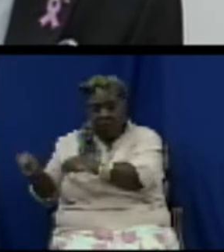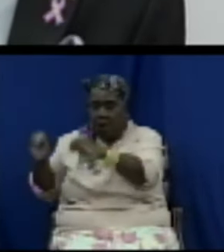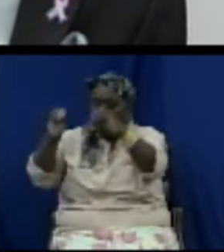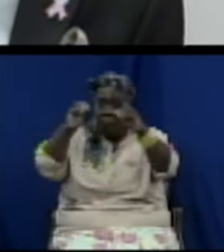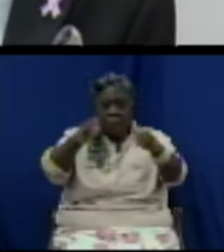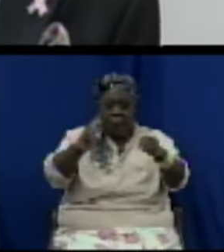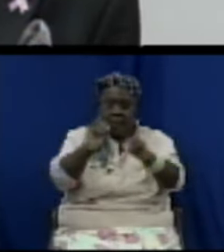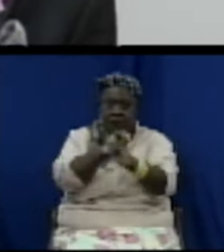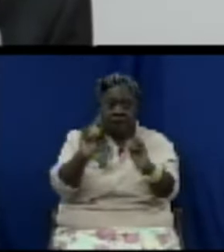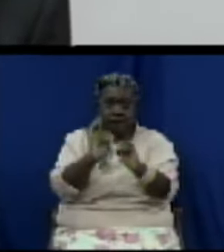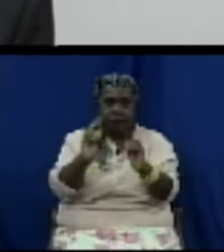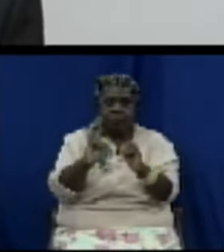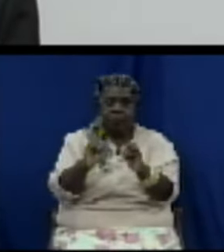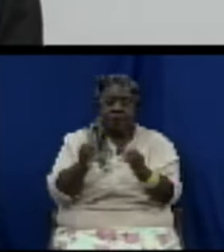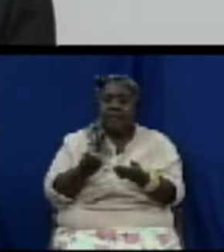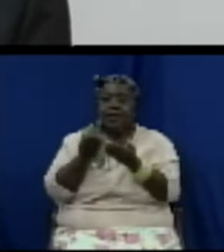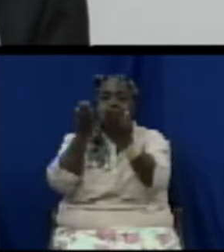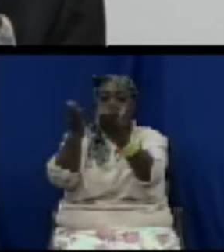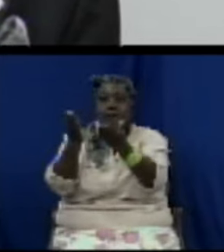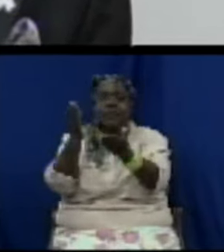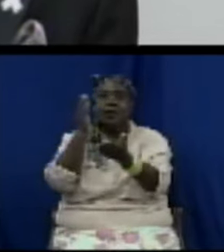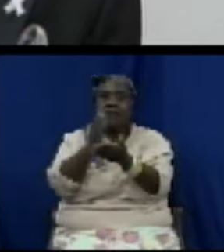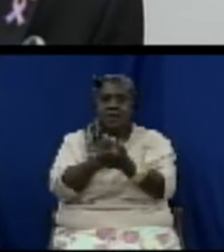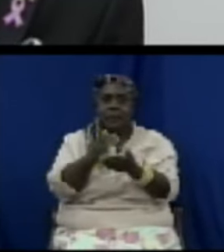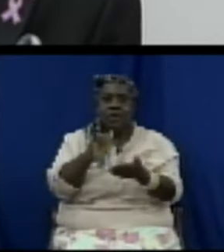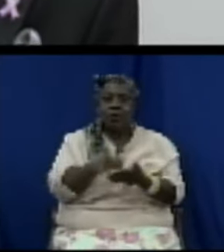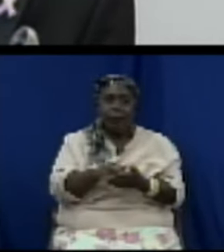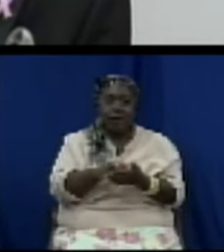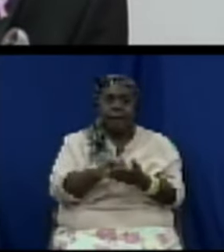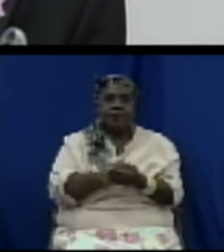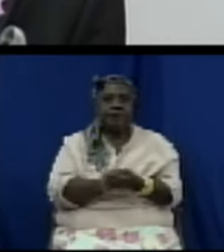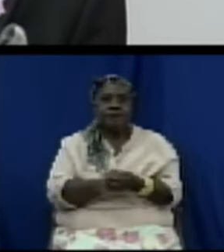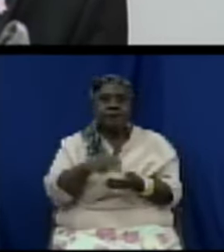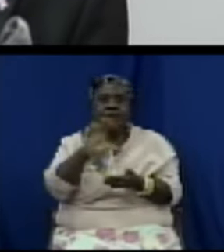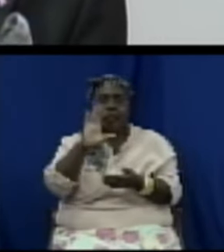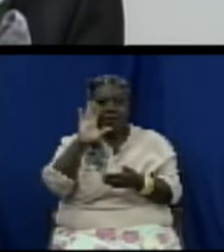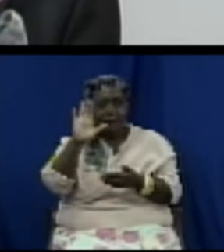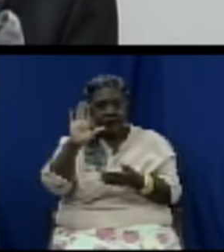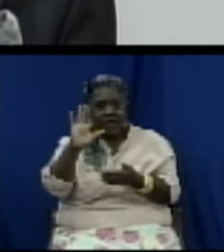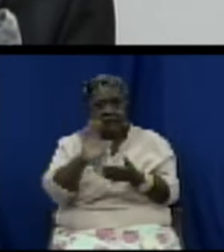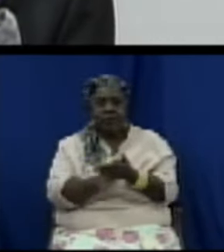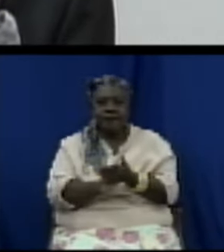one another important objective number five is the provision of services